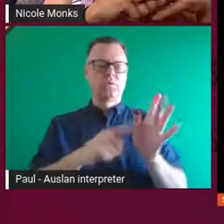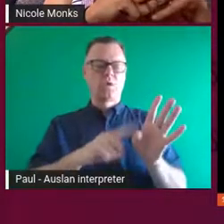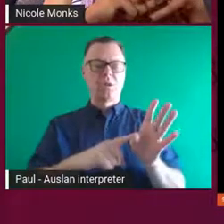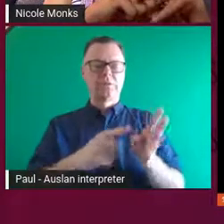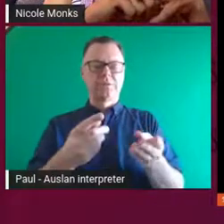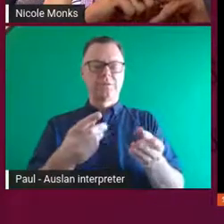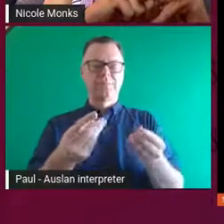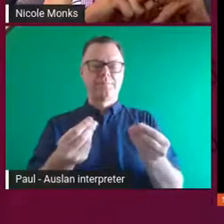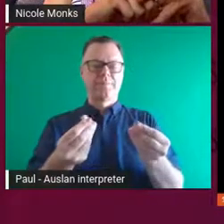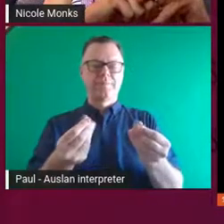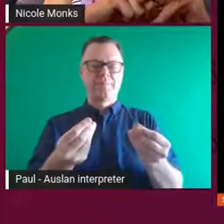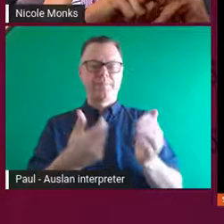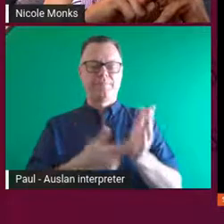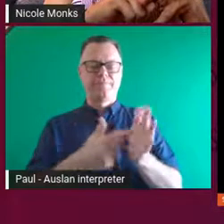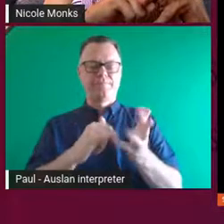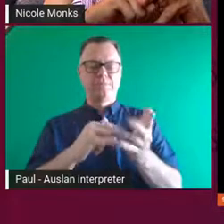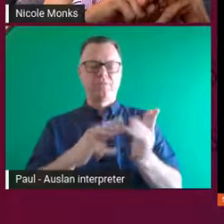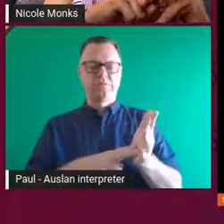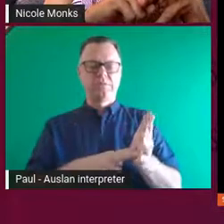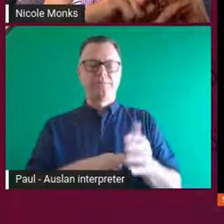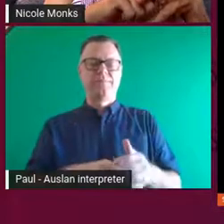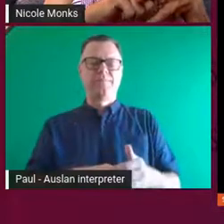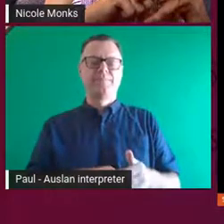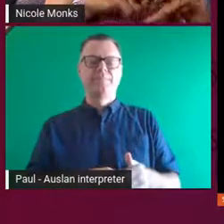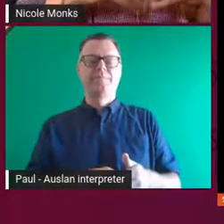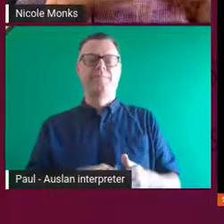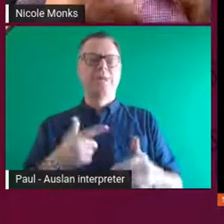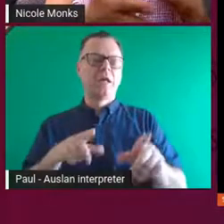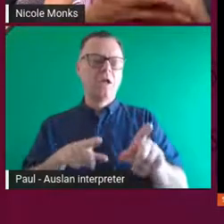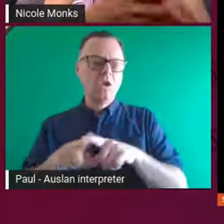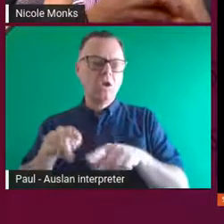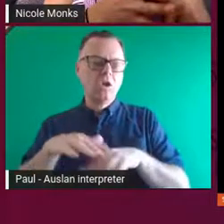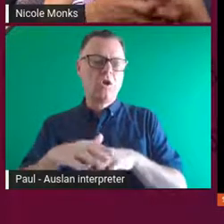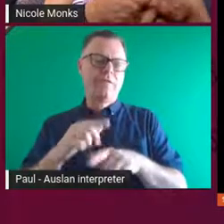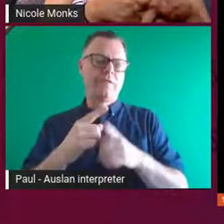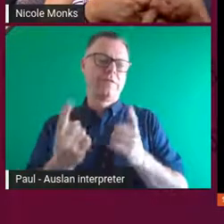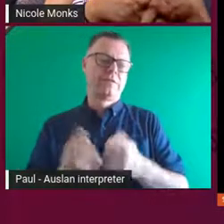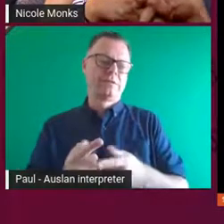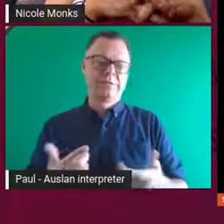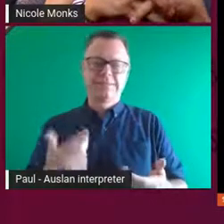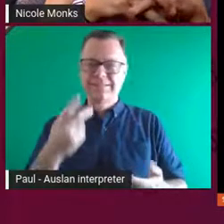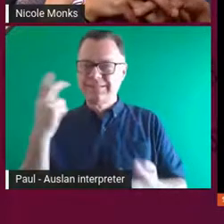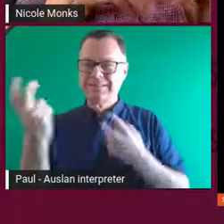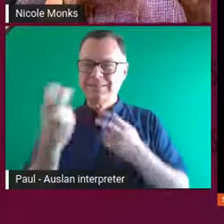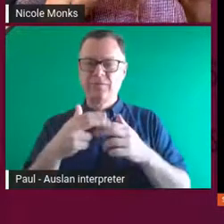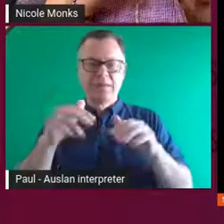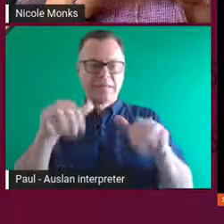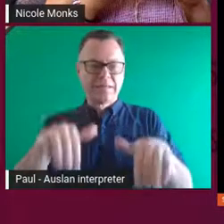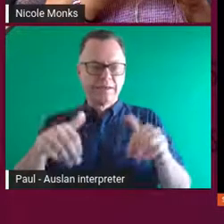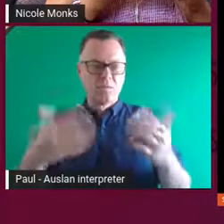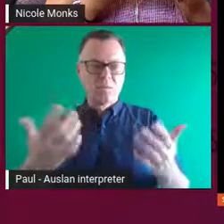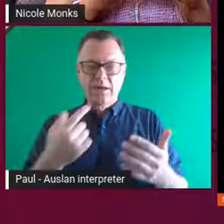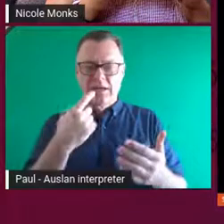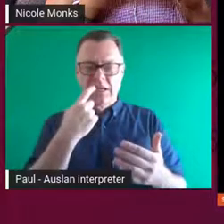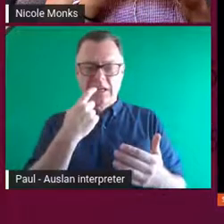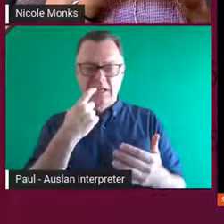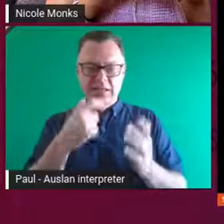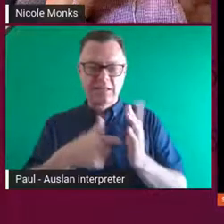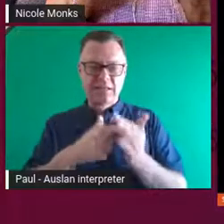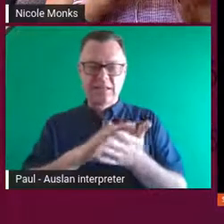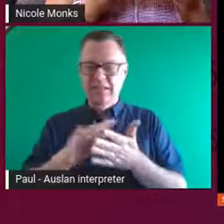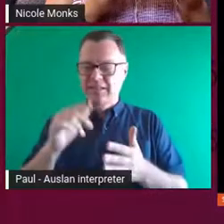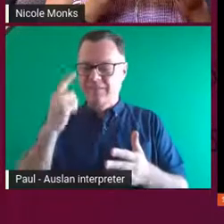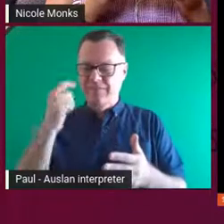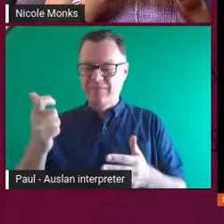about all of these things. And then, you know, finding the kangaroos and then, you know, finding the